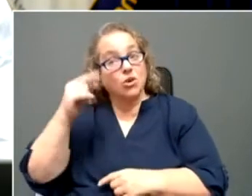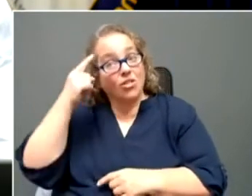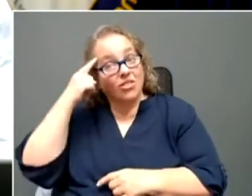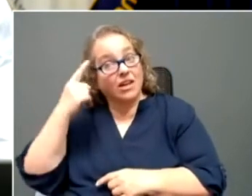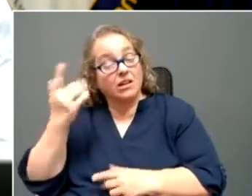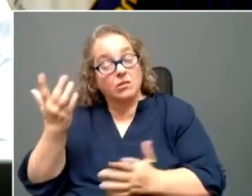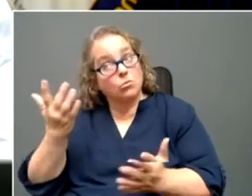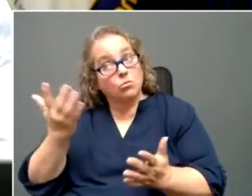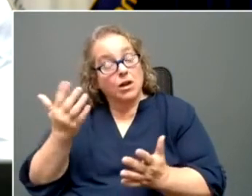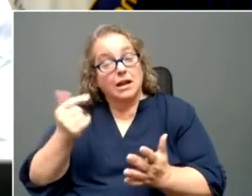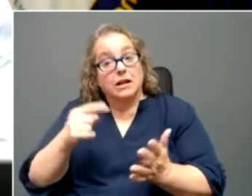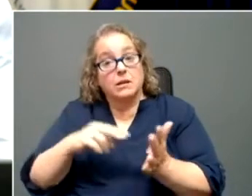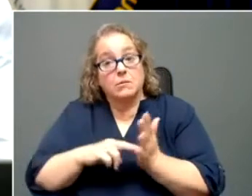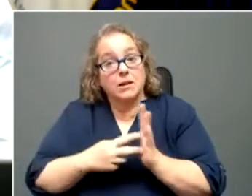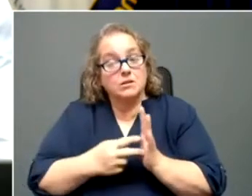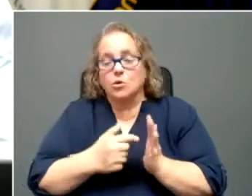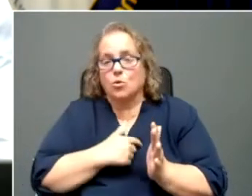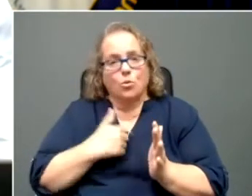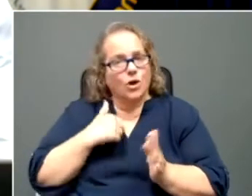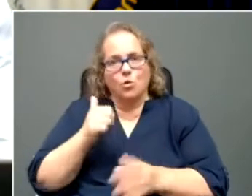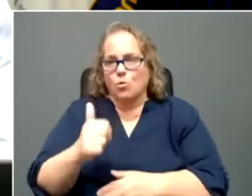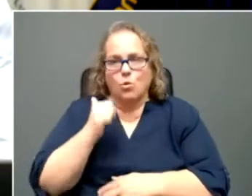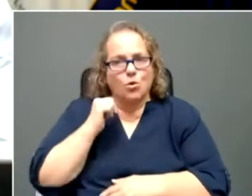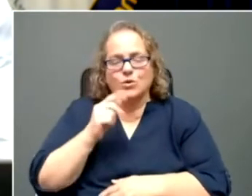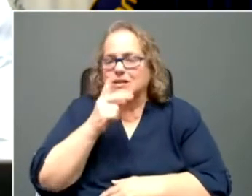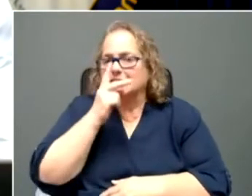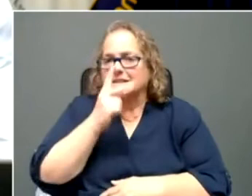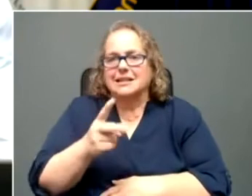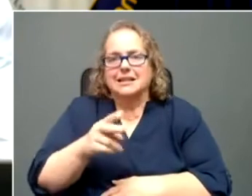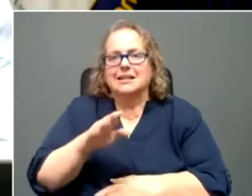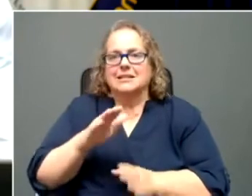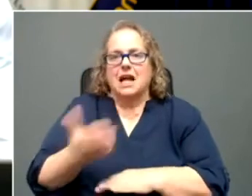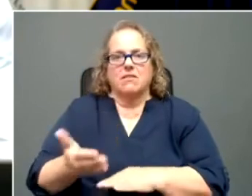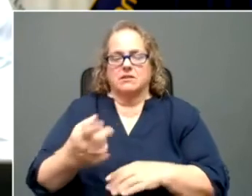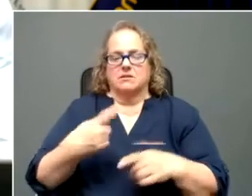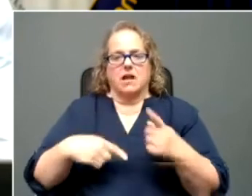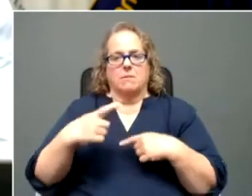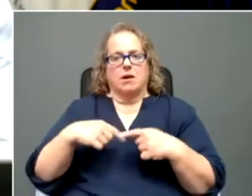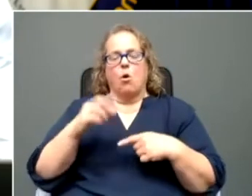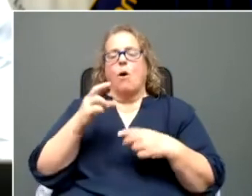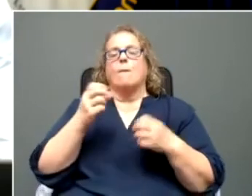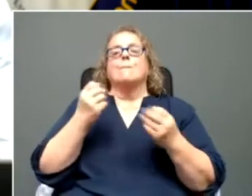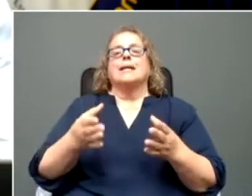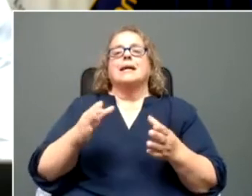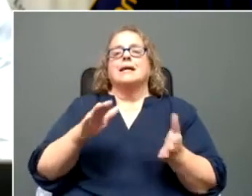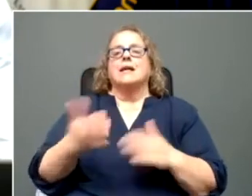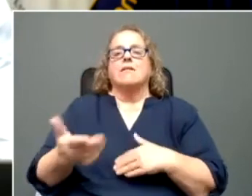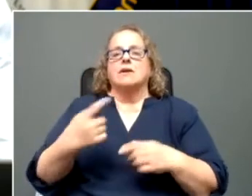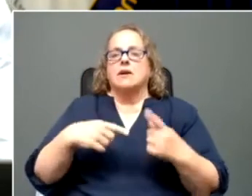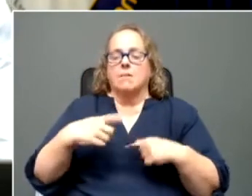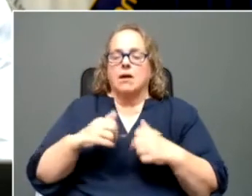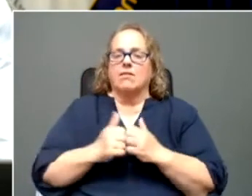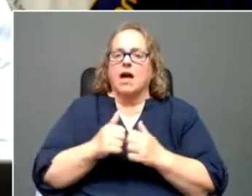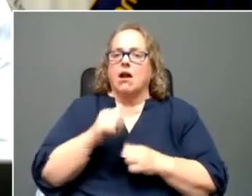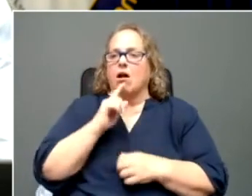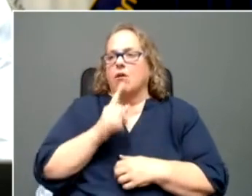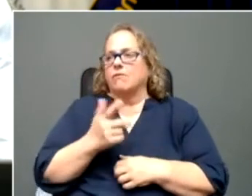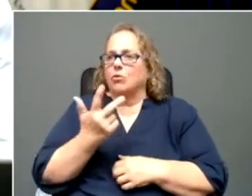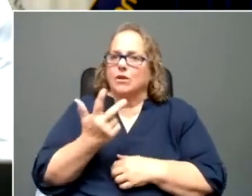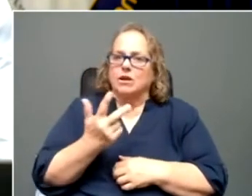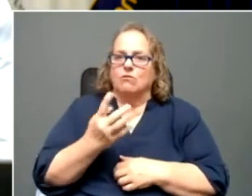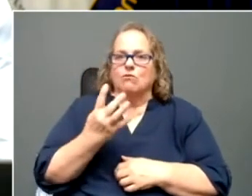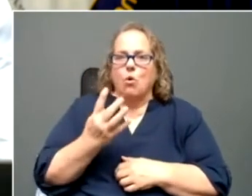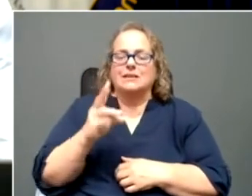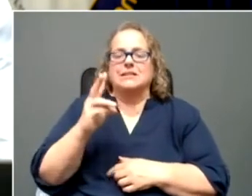uh, we won't see, uh, deaths coming in or many deaths coming in, uh, that are three, four, six